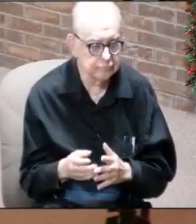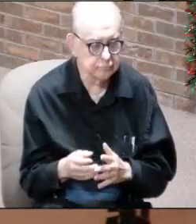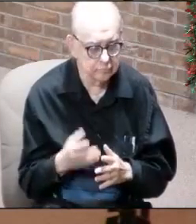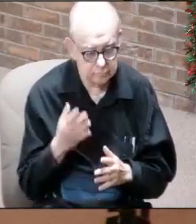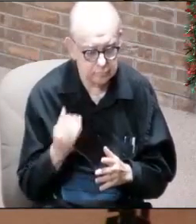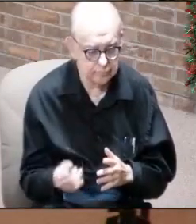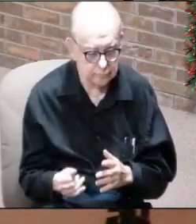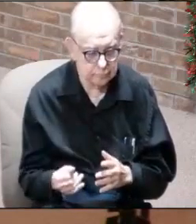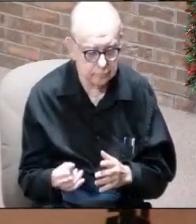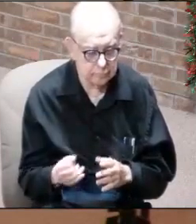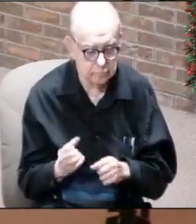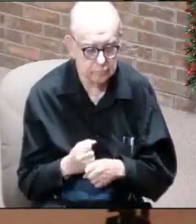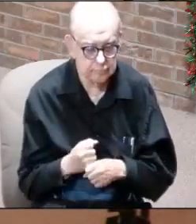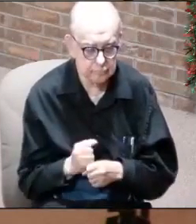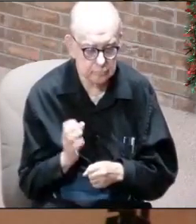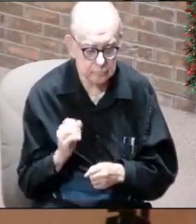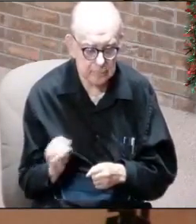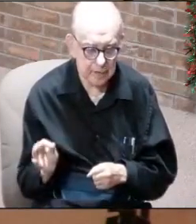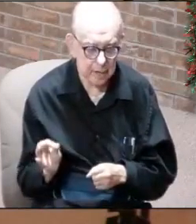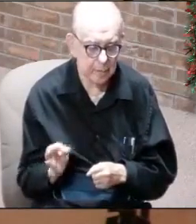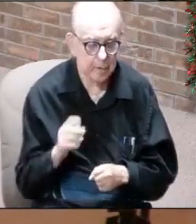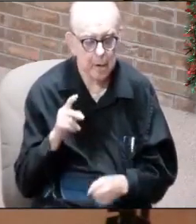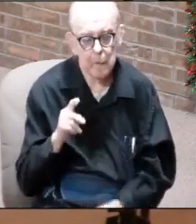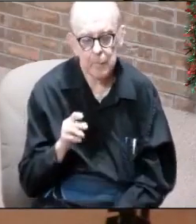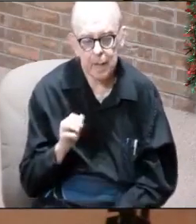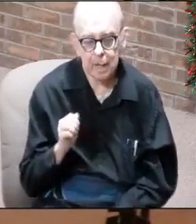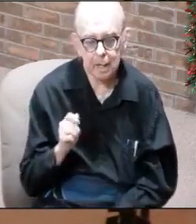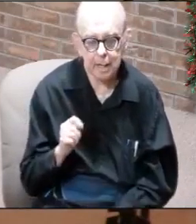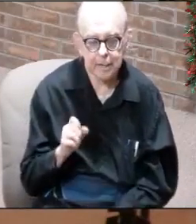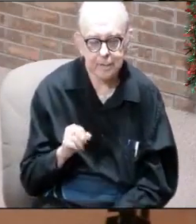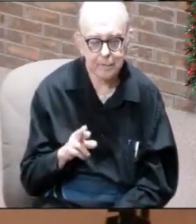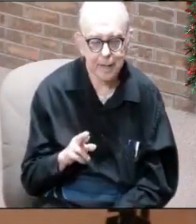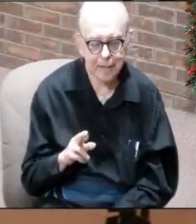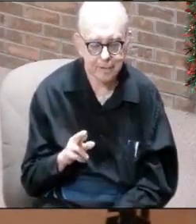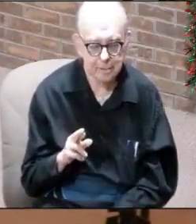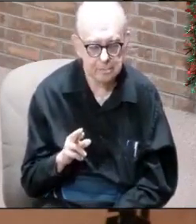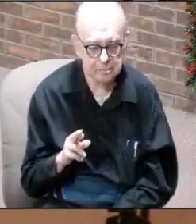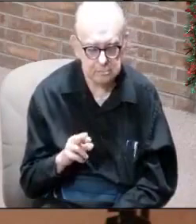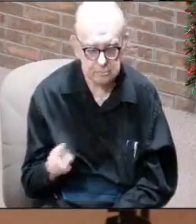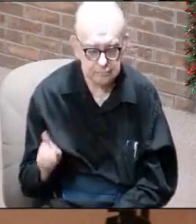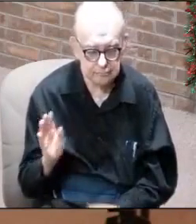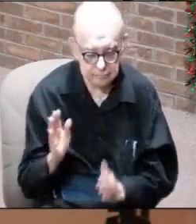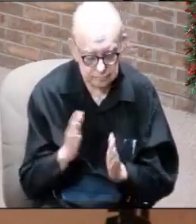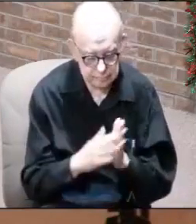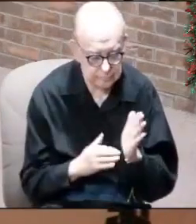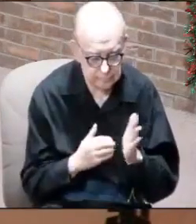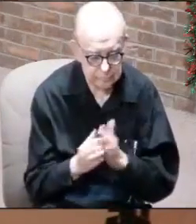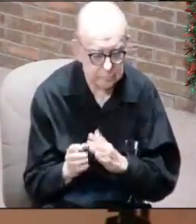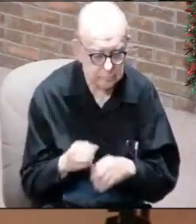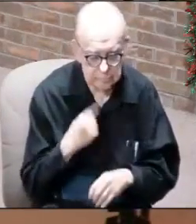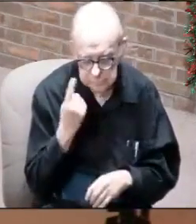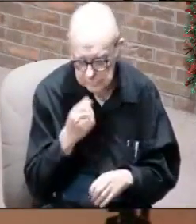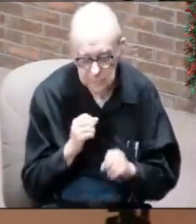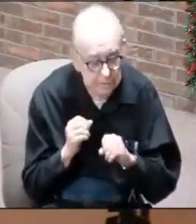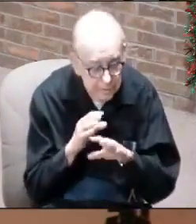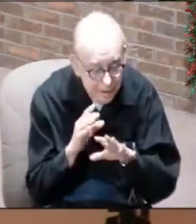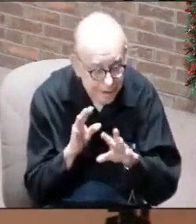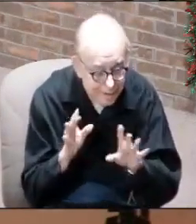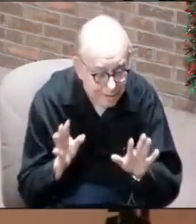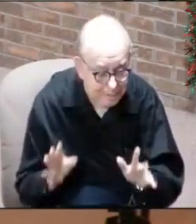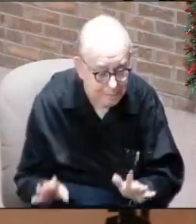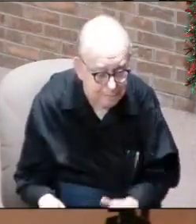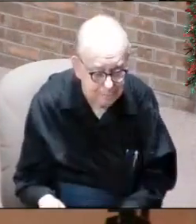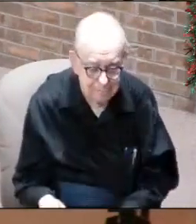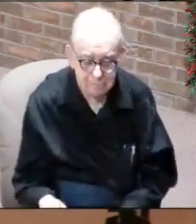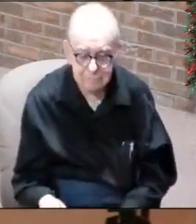That's because they were made out of plaster people. And they were painted to look shiny. You